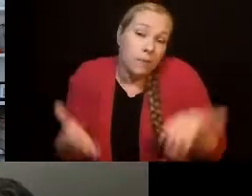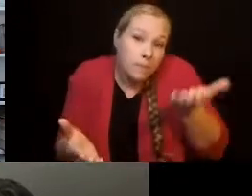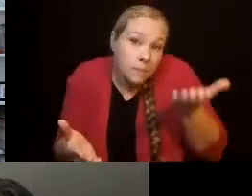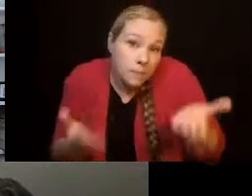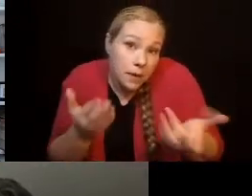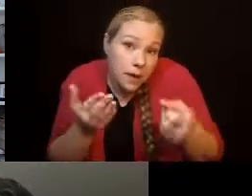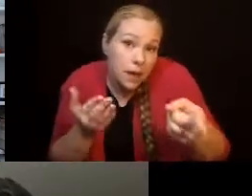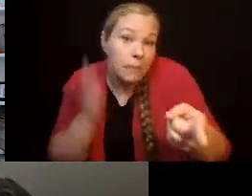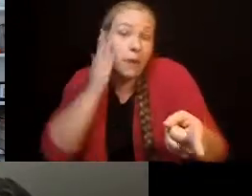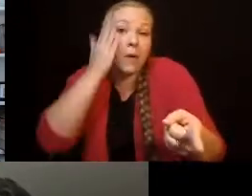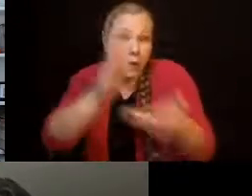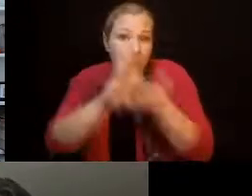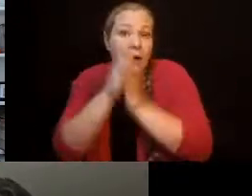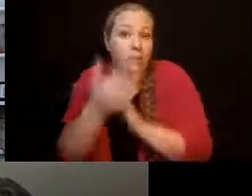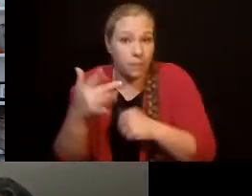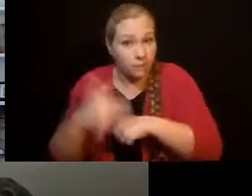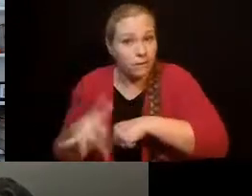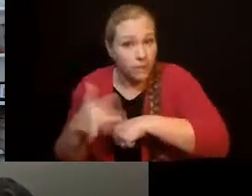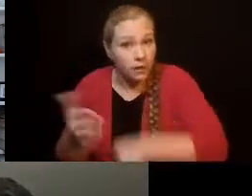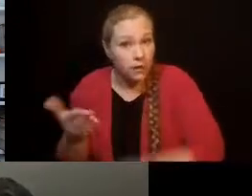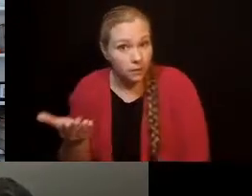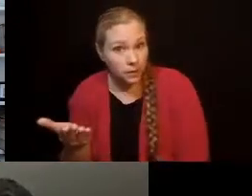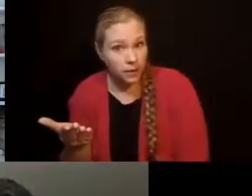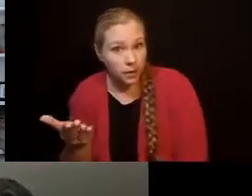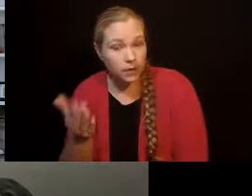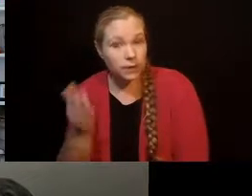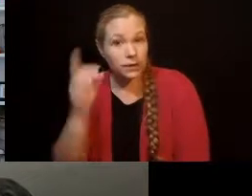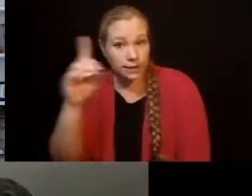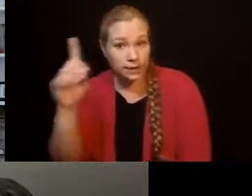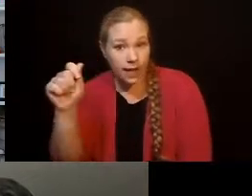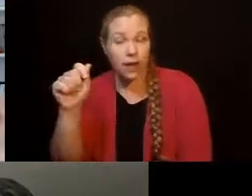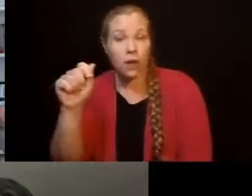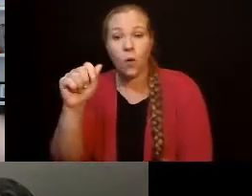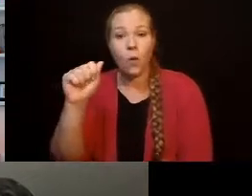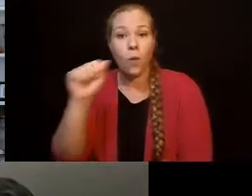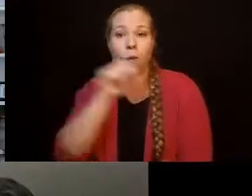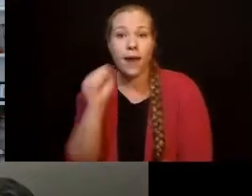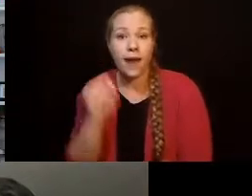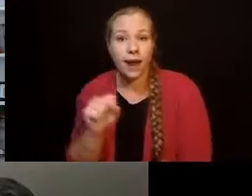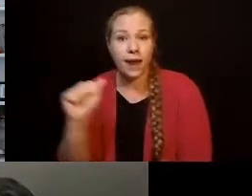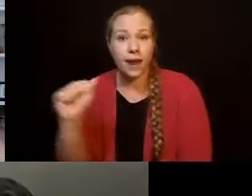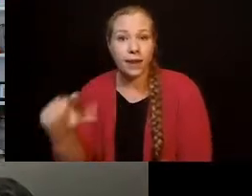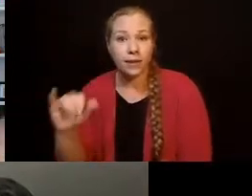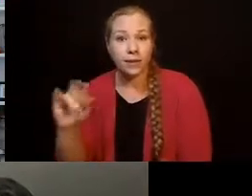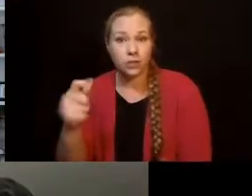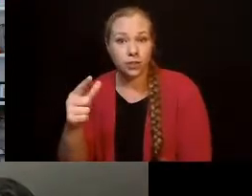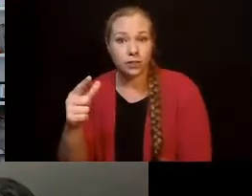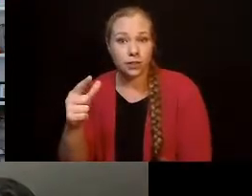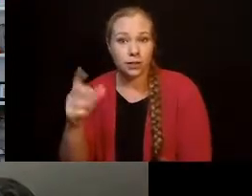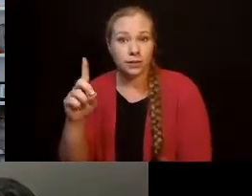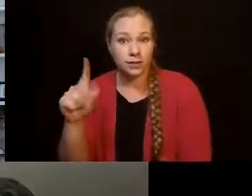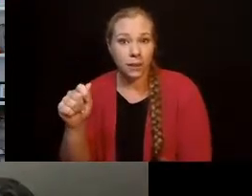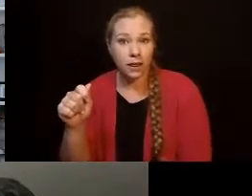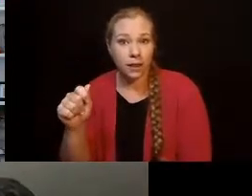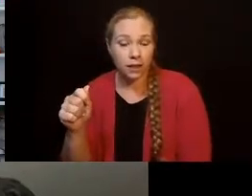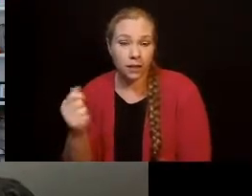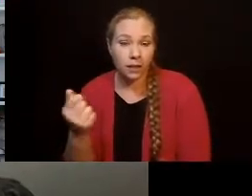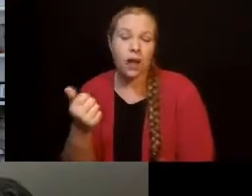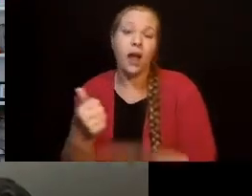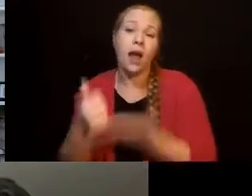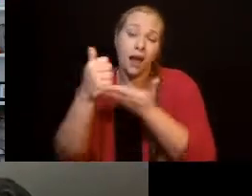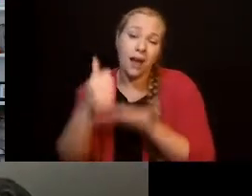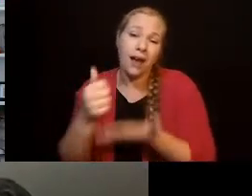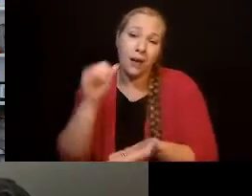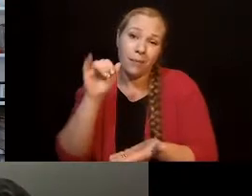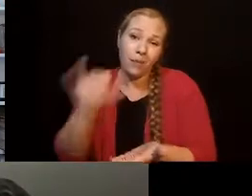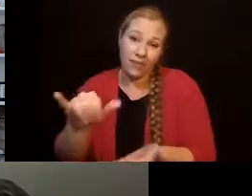available through DDA or through aging and disability. And can help our sons and daughters be more independent as